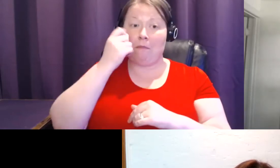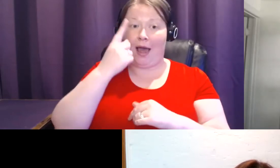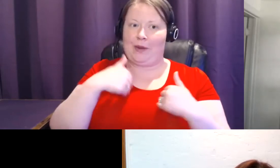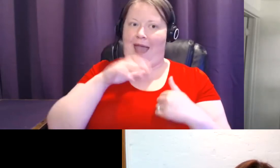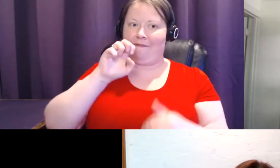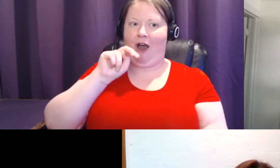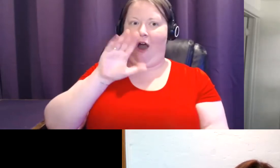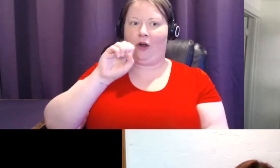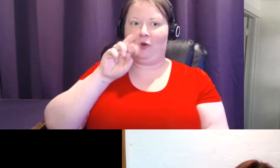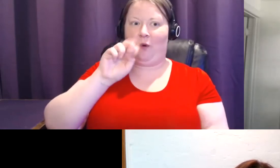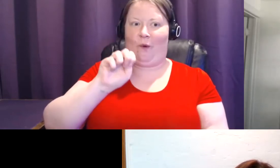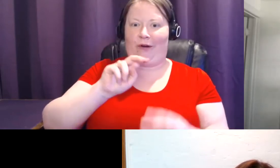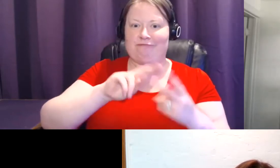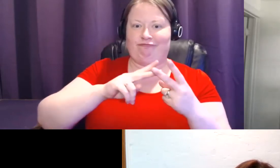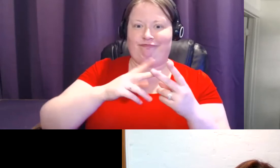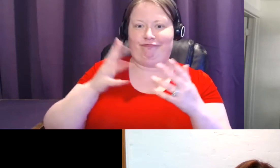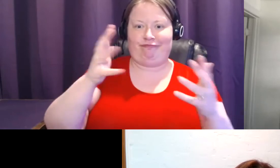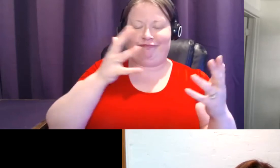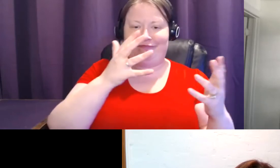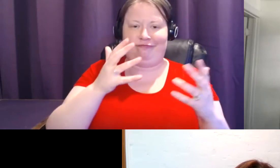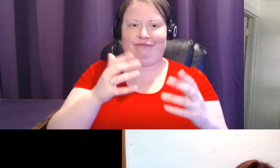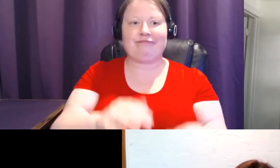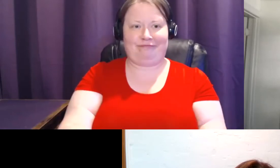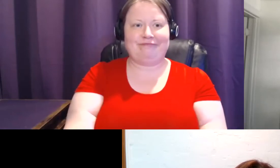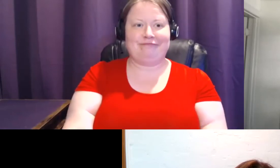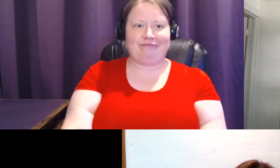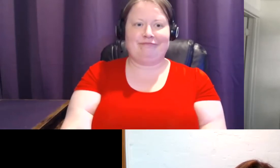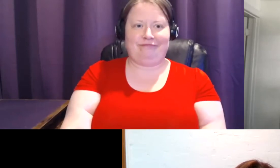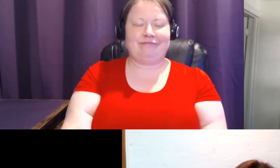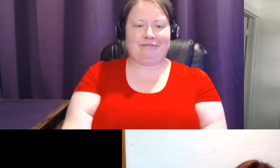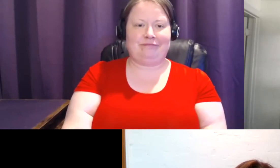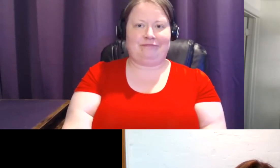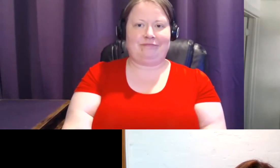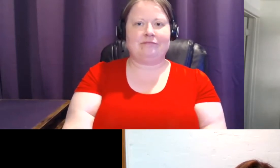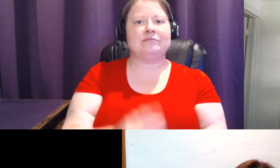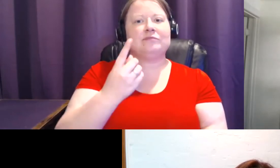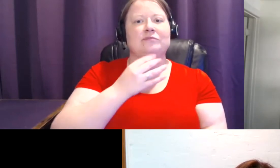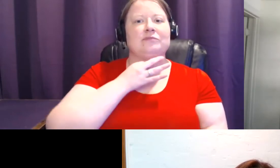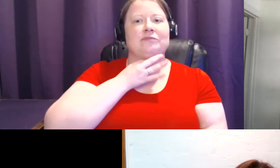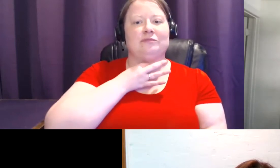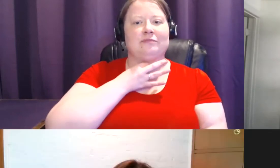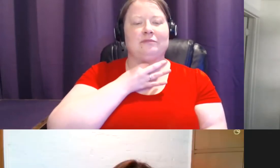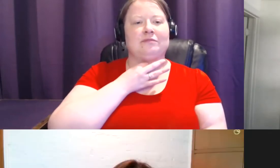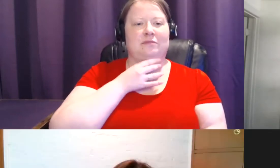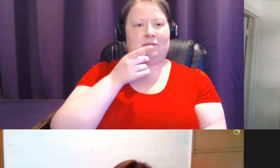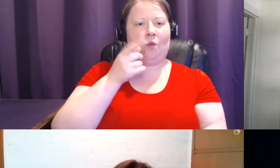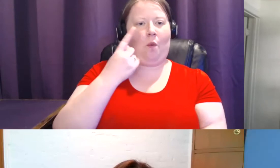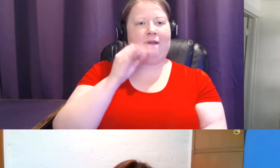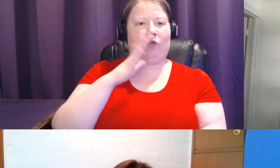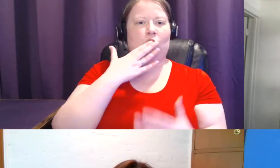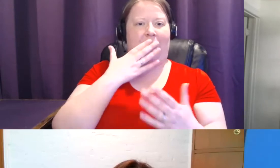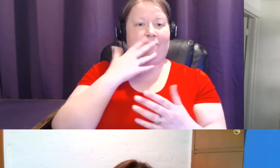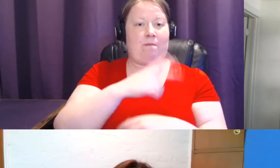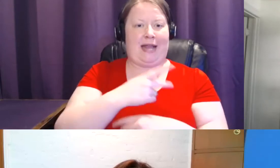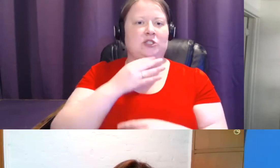So, wants to know, actually, one of Dr. Brem's very grateful patients wants to know that